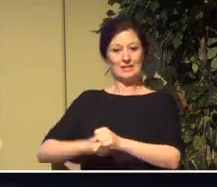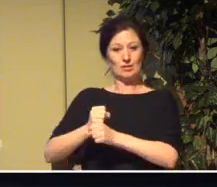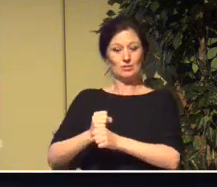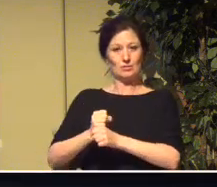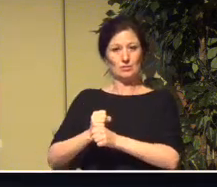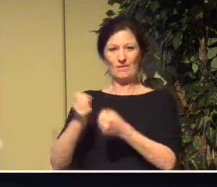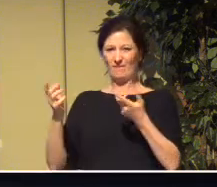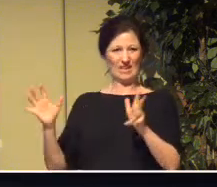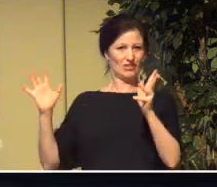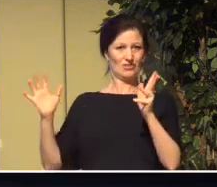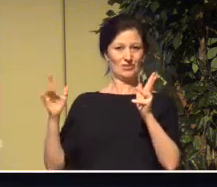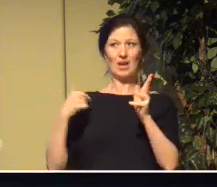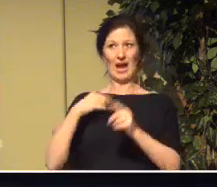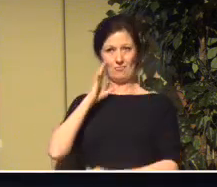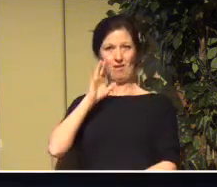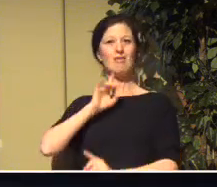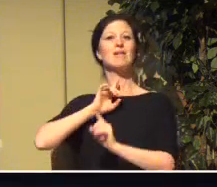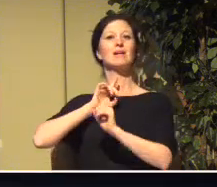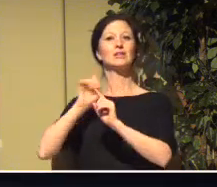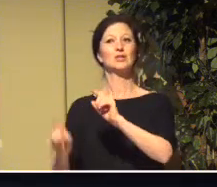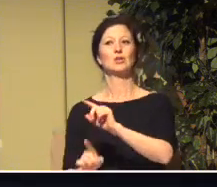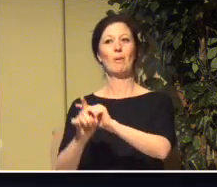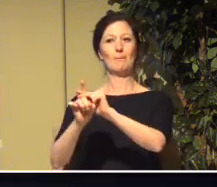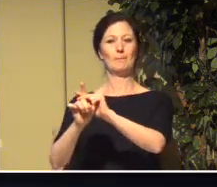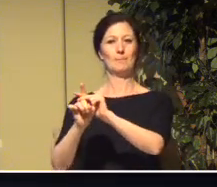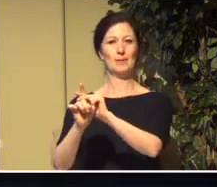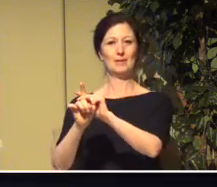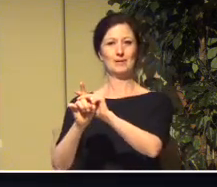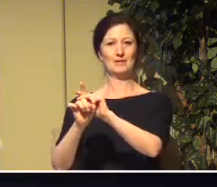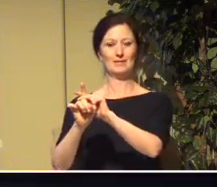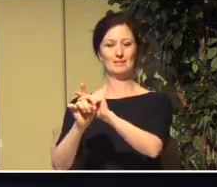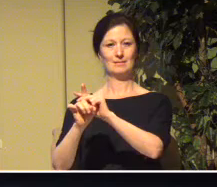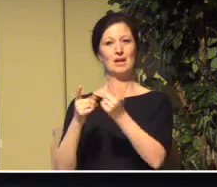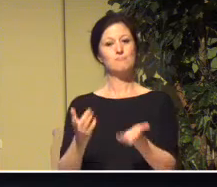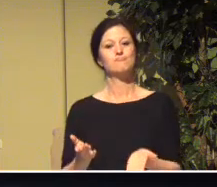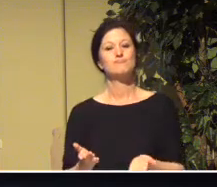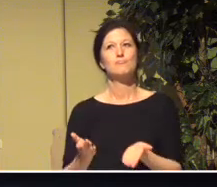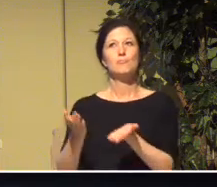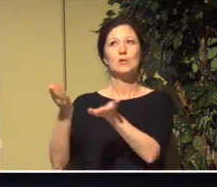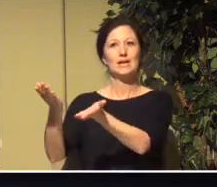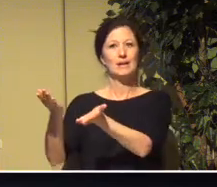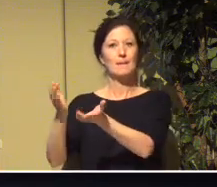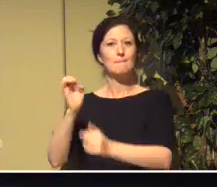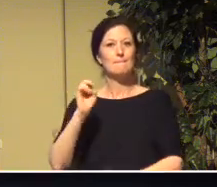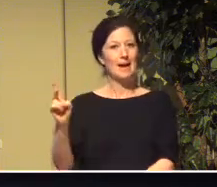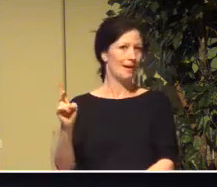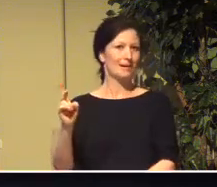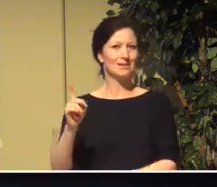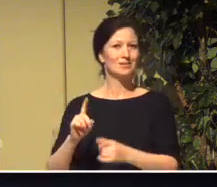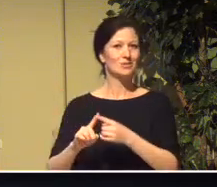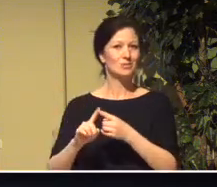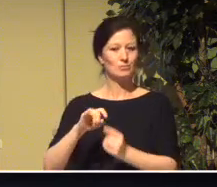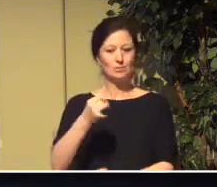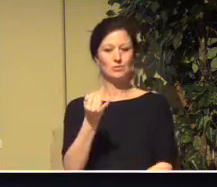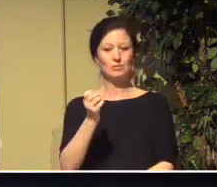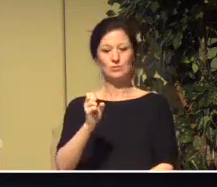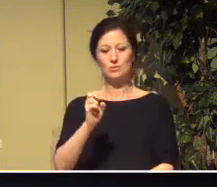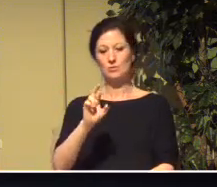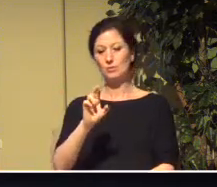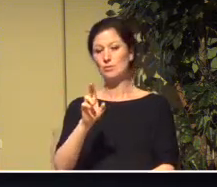and fulfill my gracious promise to bring you back to this place, this place being Jerusalem.